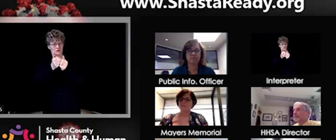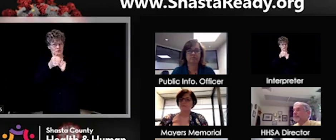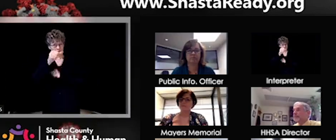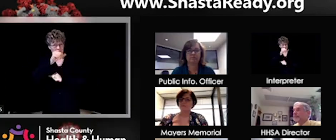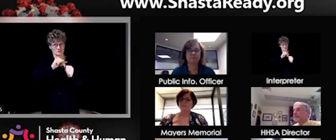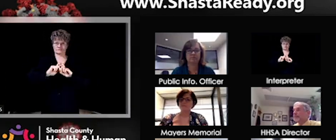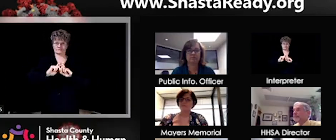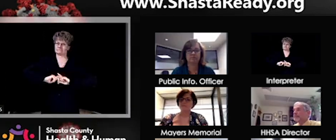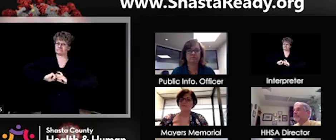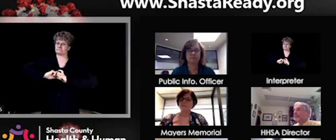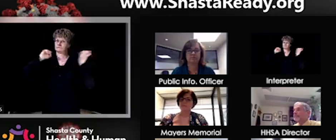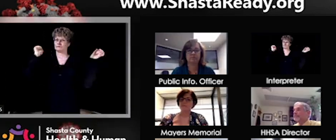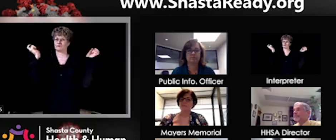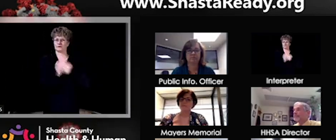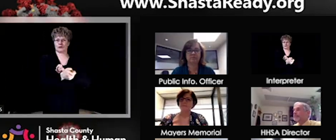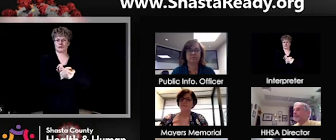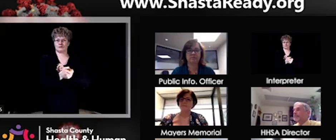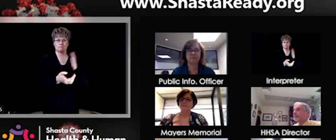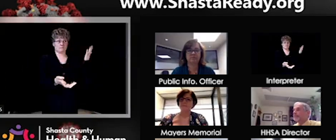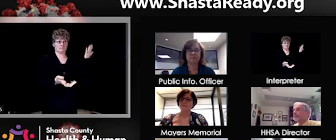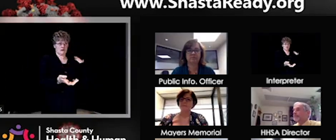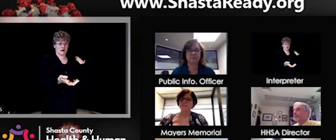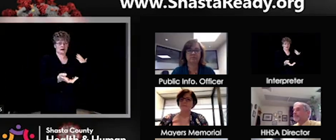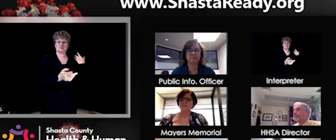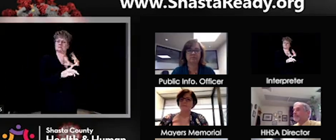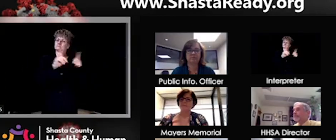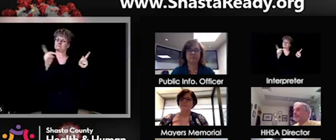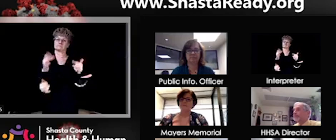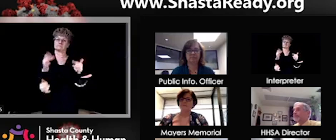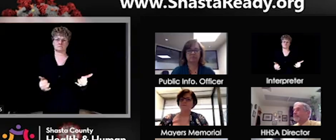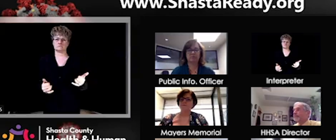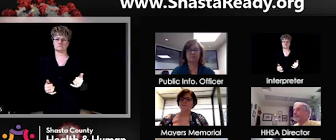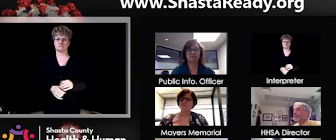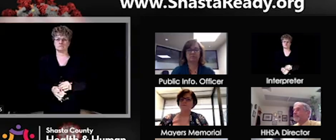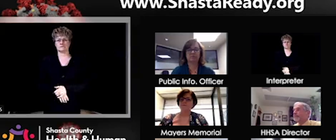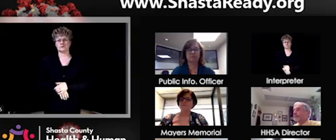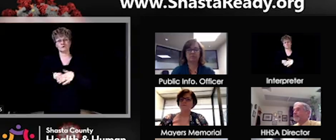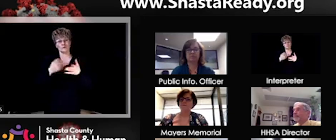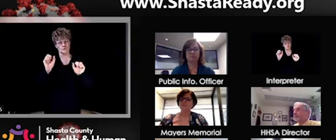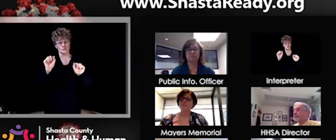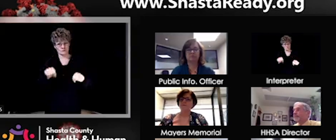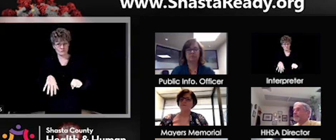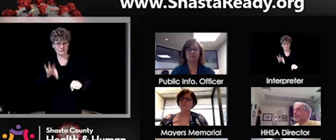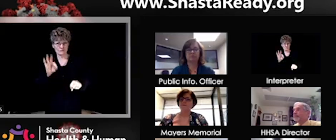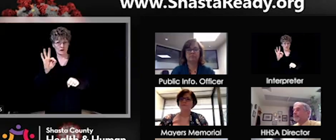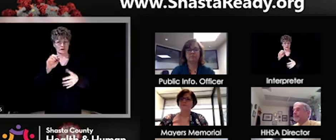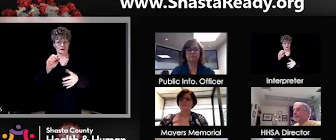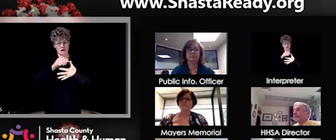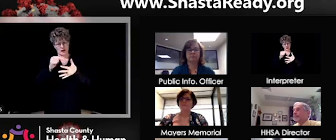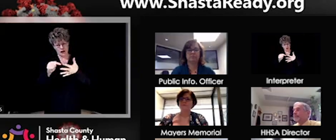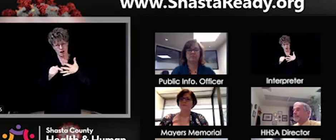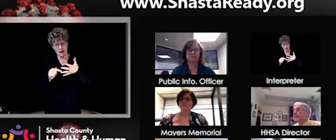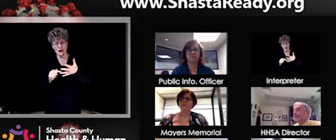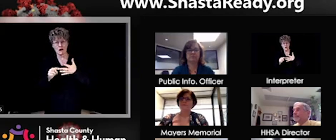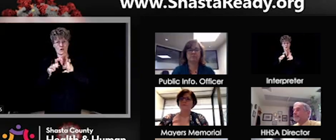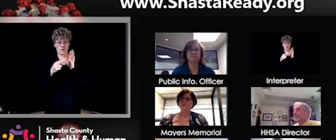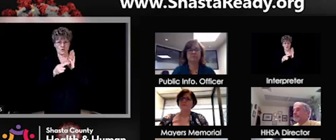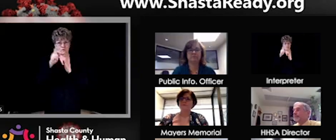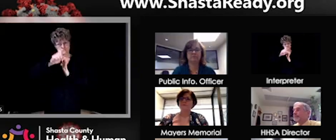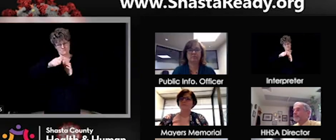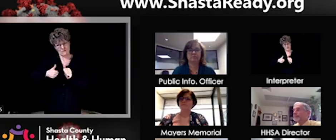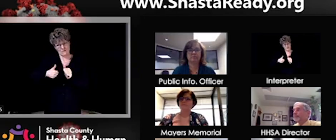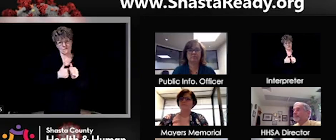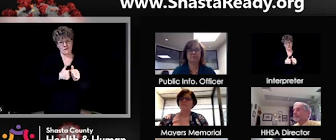guidance on the state website as well as on Shasta Ready for the different sectors and what that looks